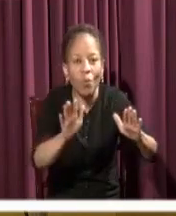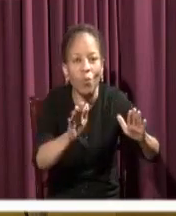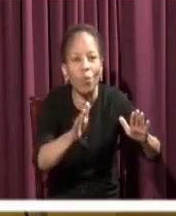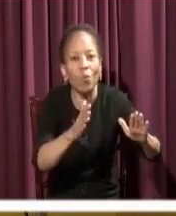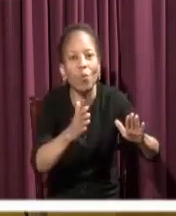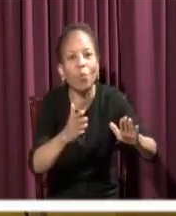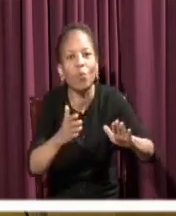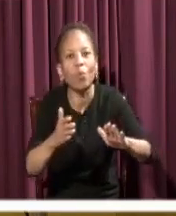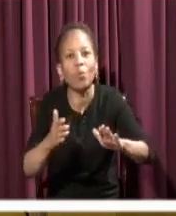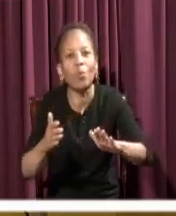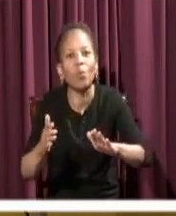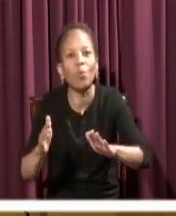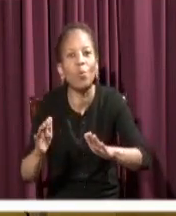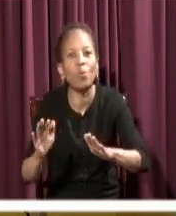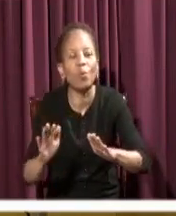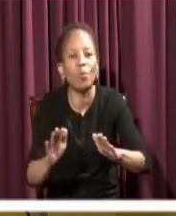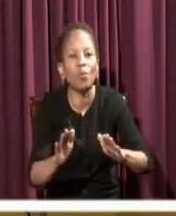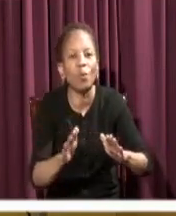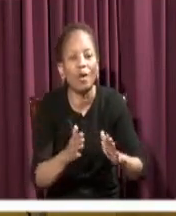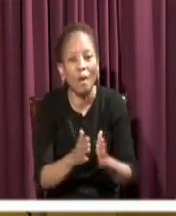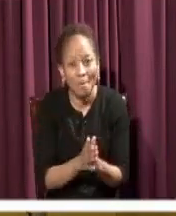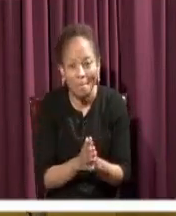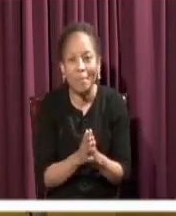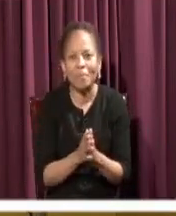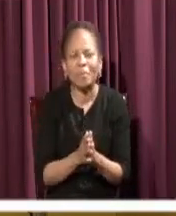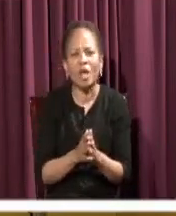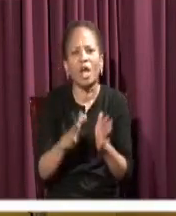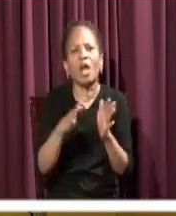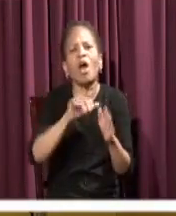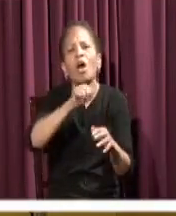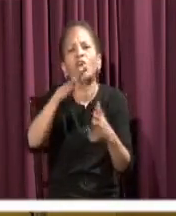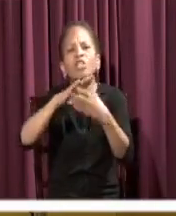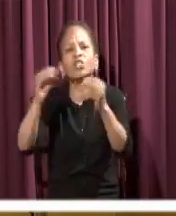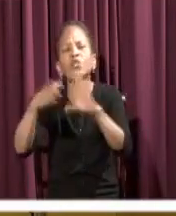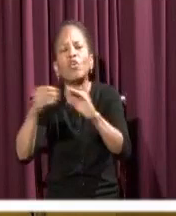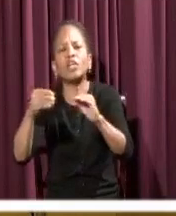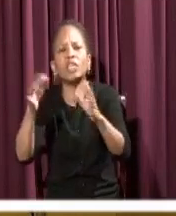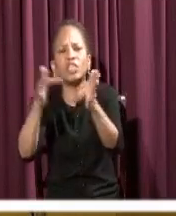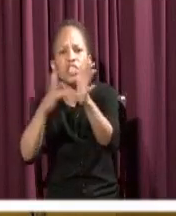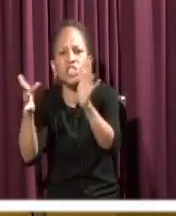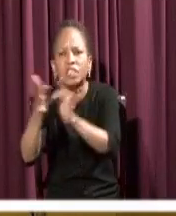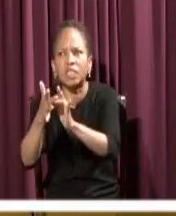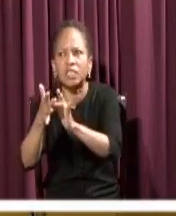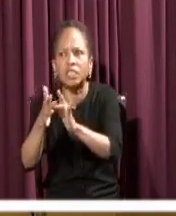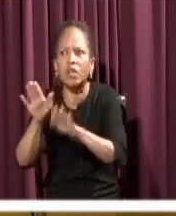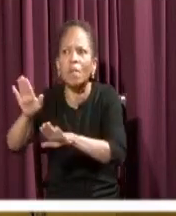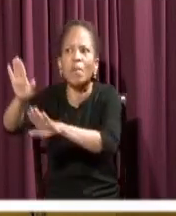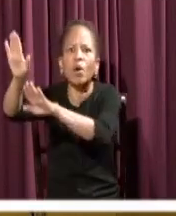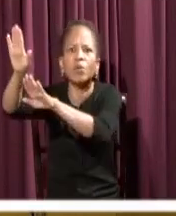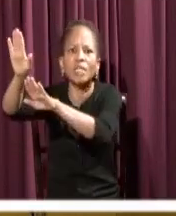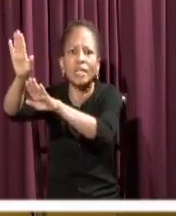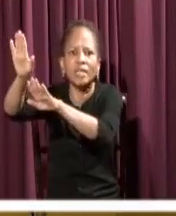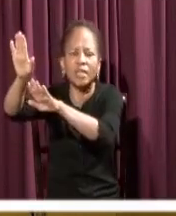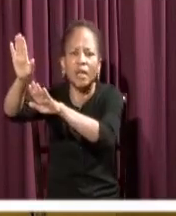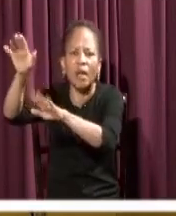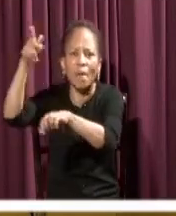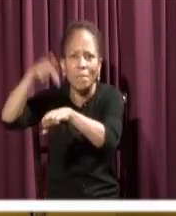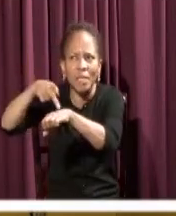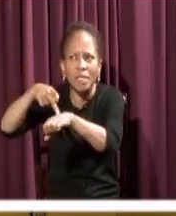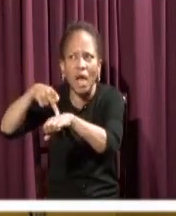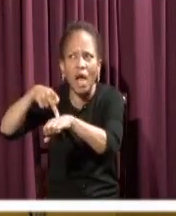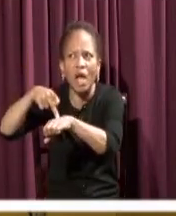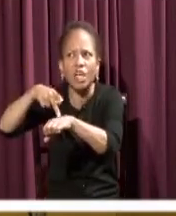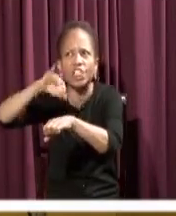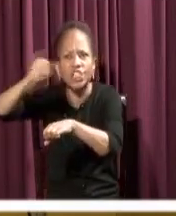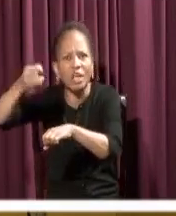with Peter, James, and John up on the mountain and Elijah and Moses came, Peter was terrified.